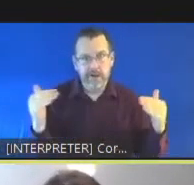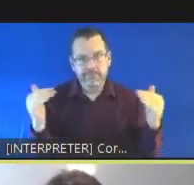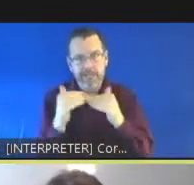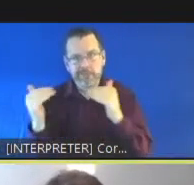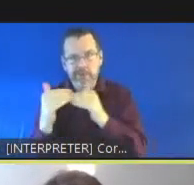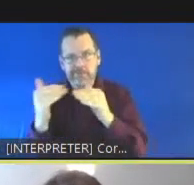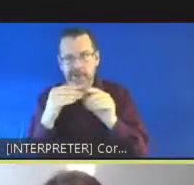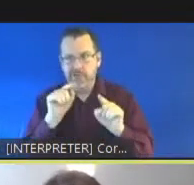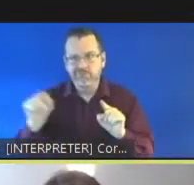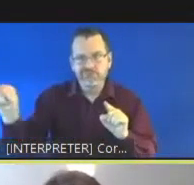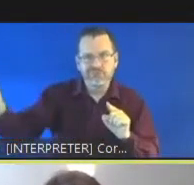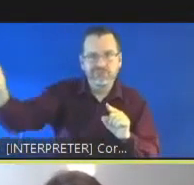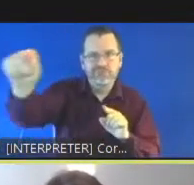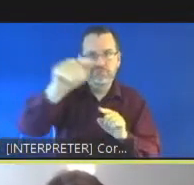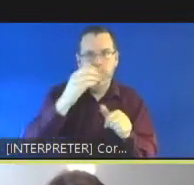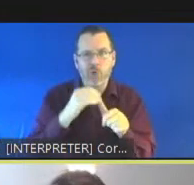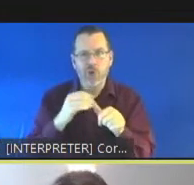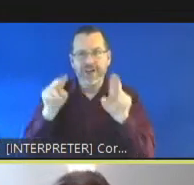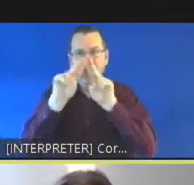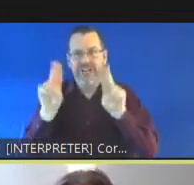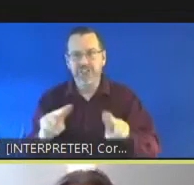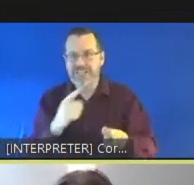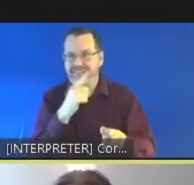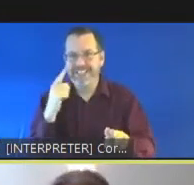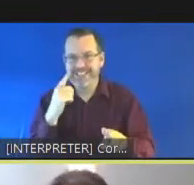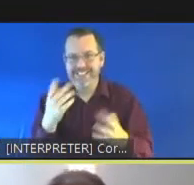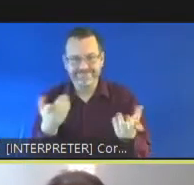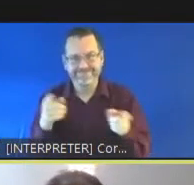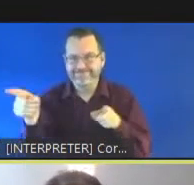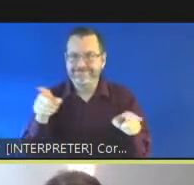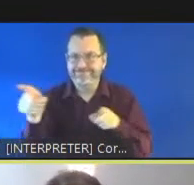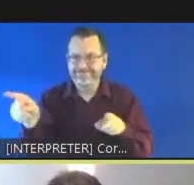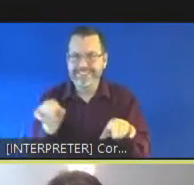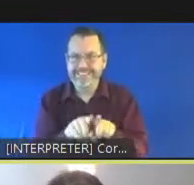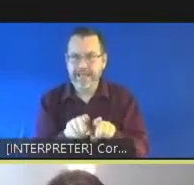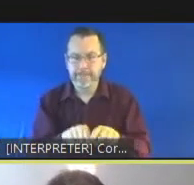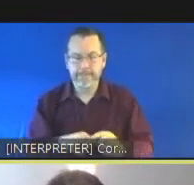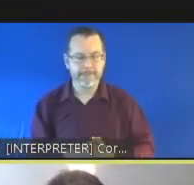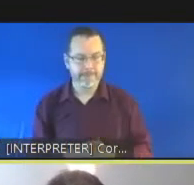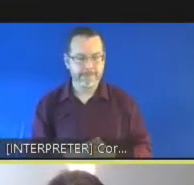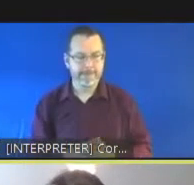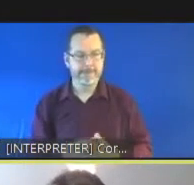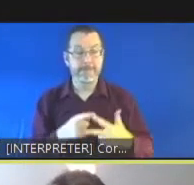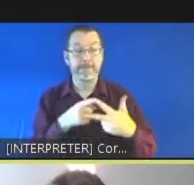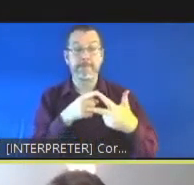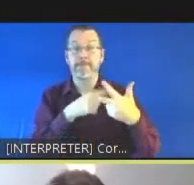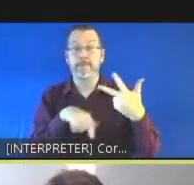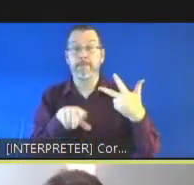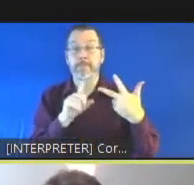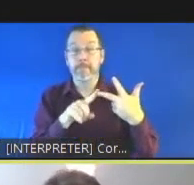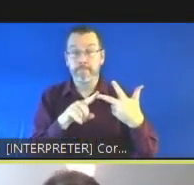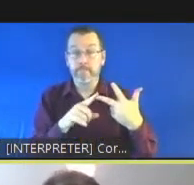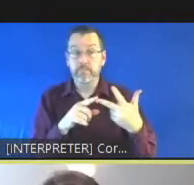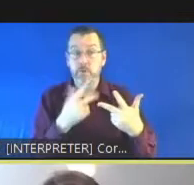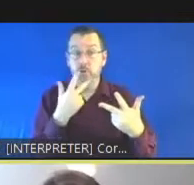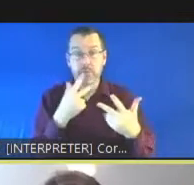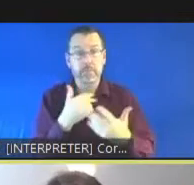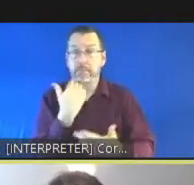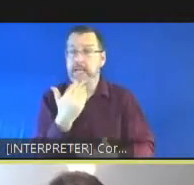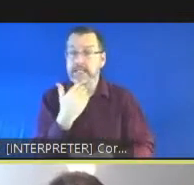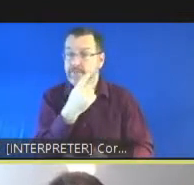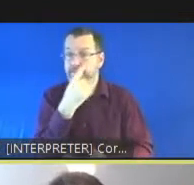and pieces of evidence the third thing that's well documented now too is that children with disabilities face